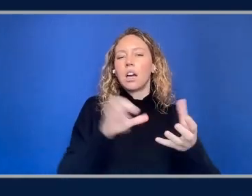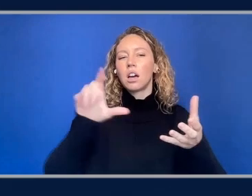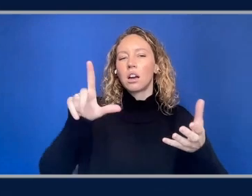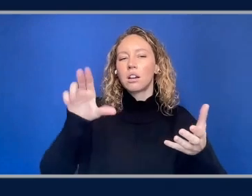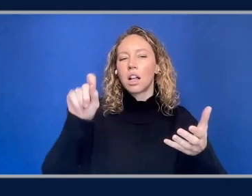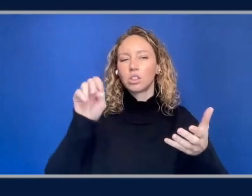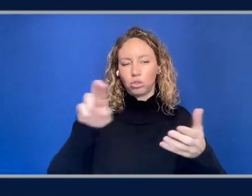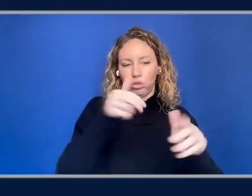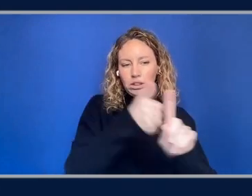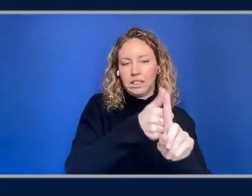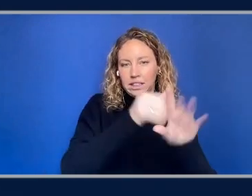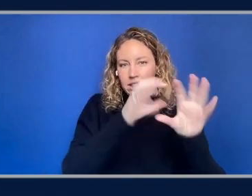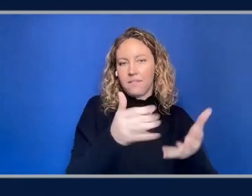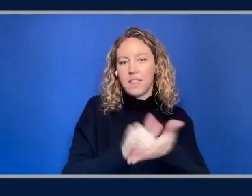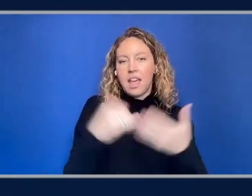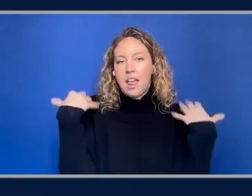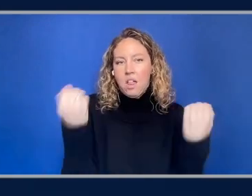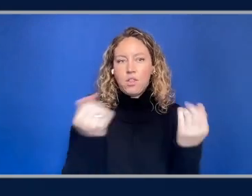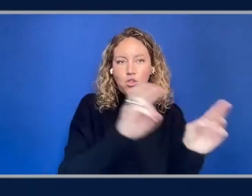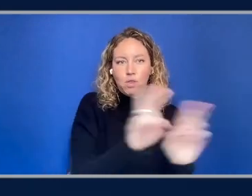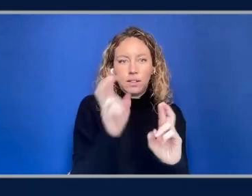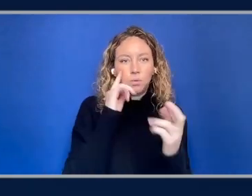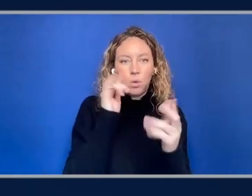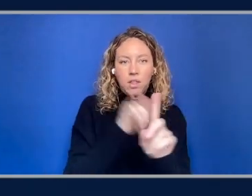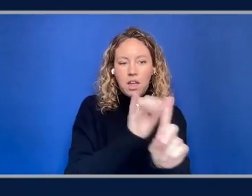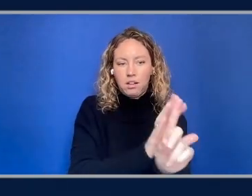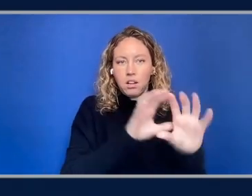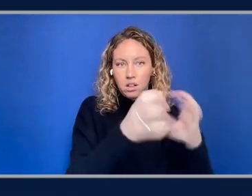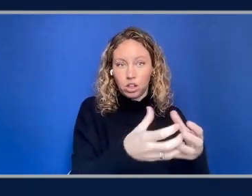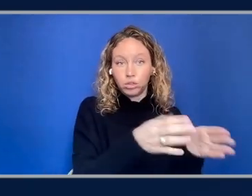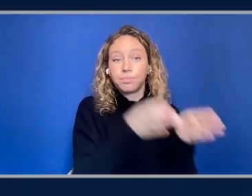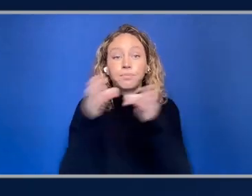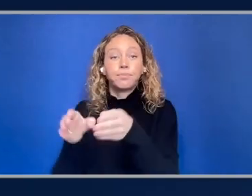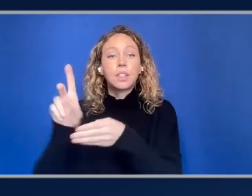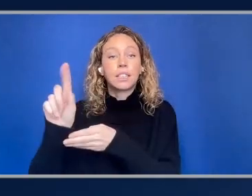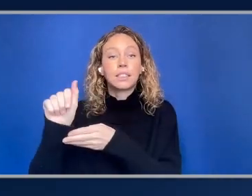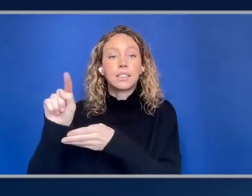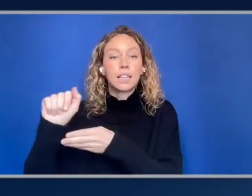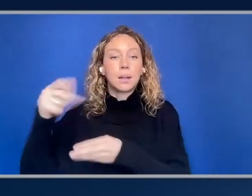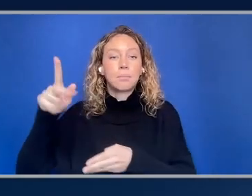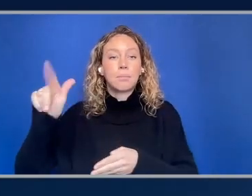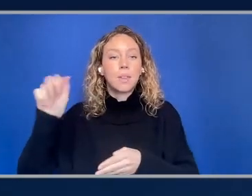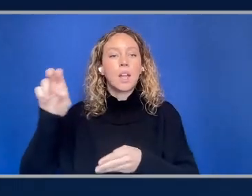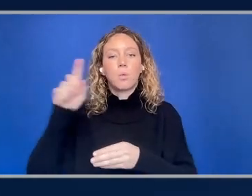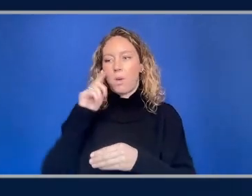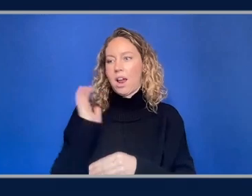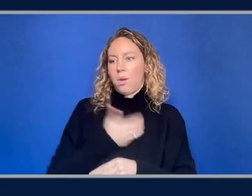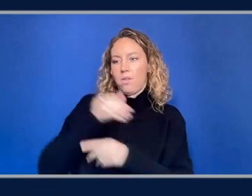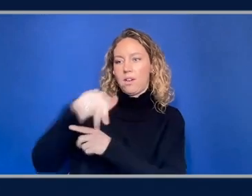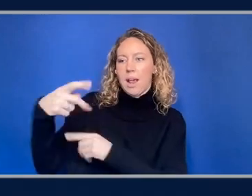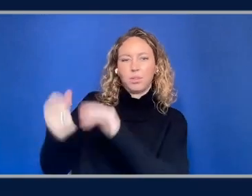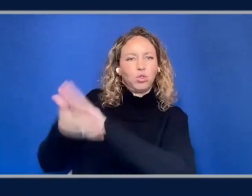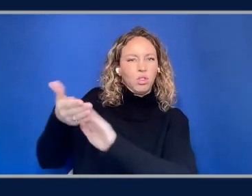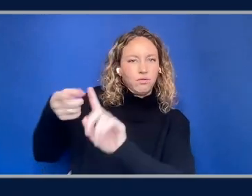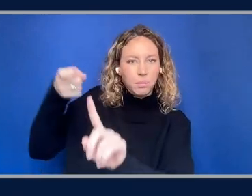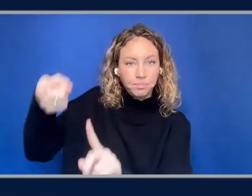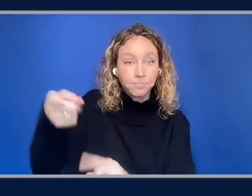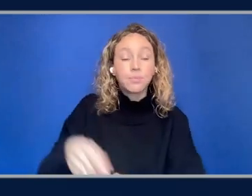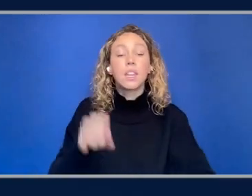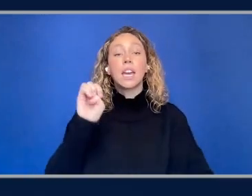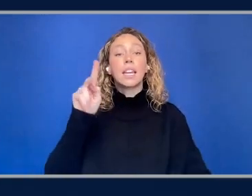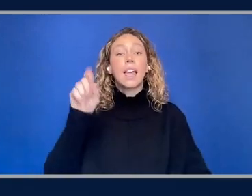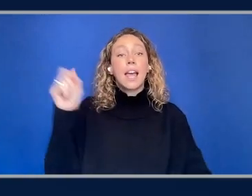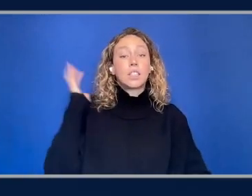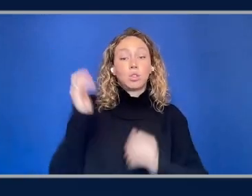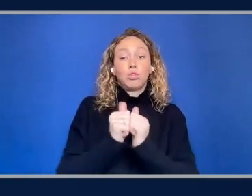the health and sort of readiness of that cluster and then the data plane where applications actually run. And so when EKS launched, it was primarily focused on